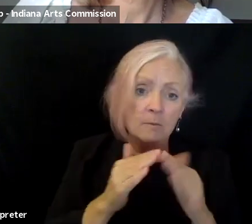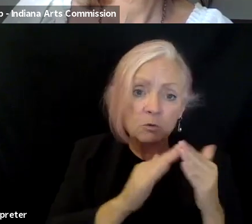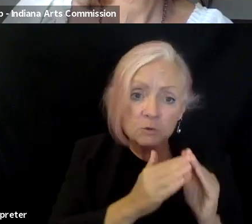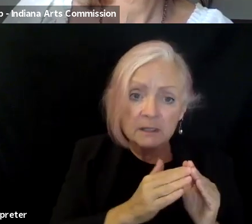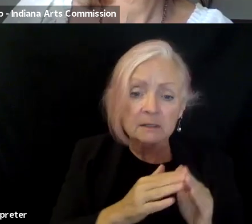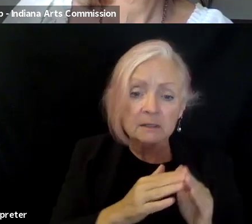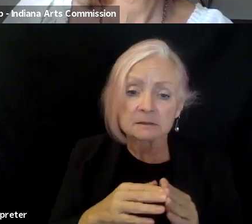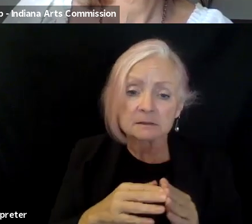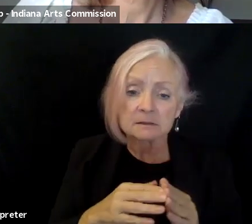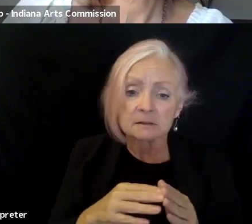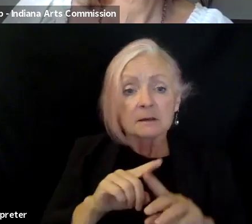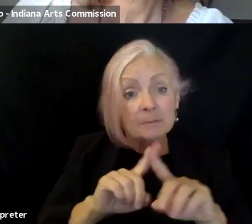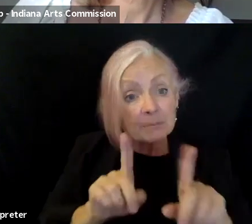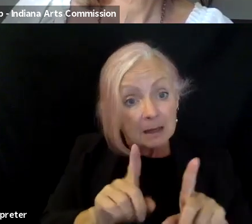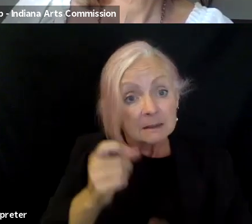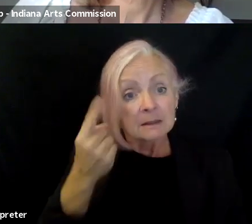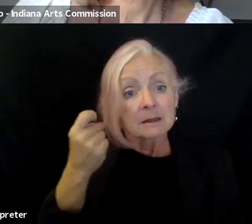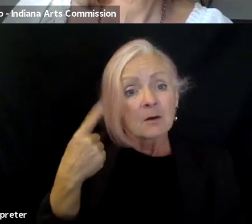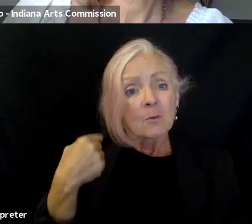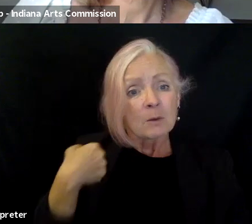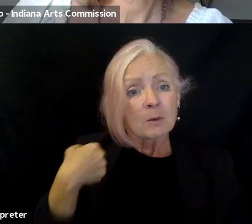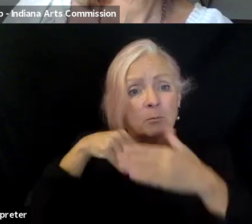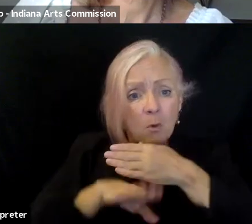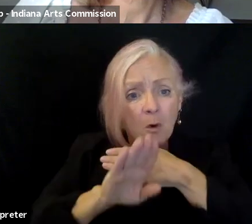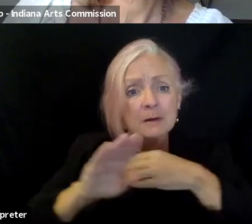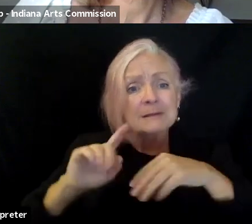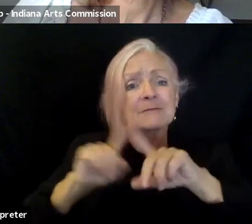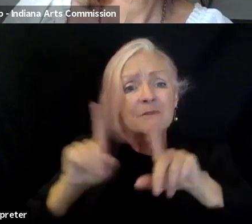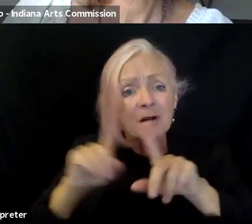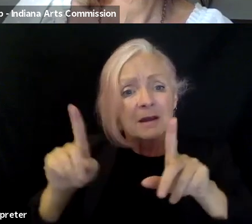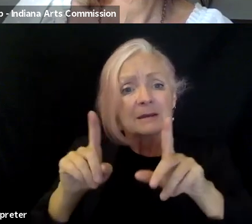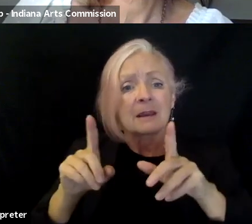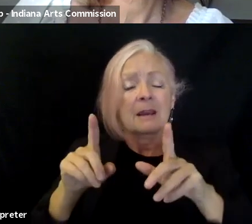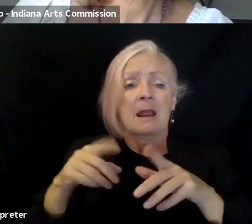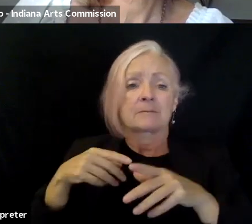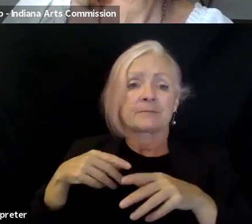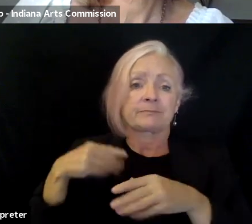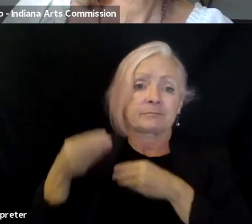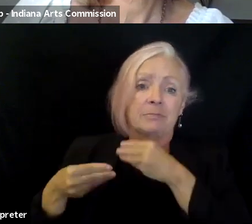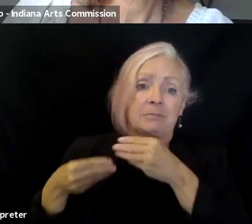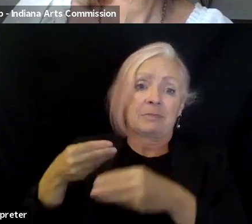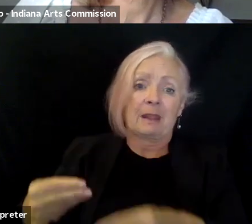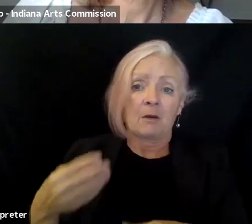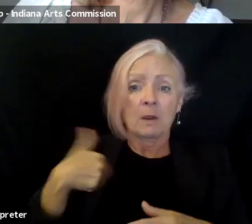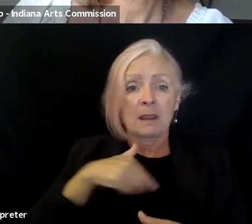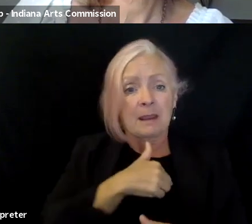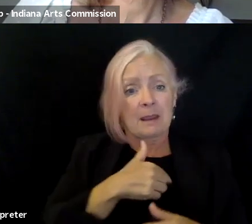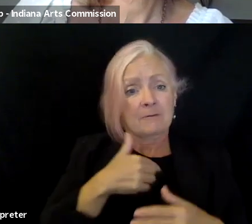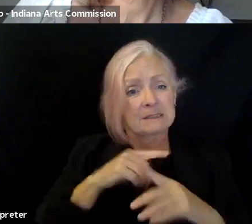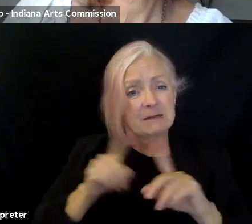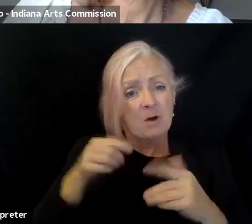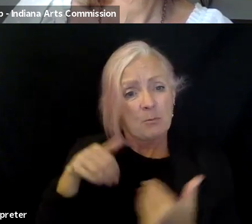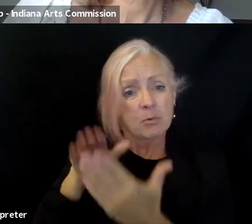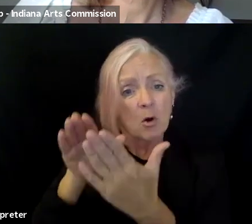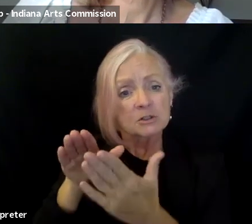but we all have different heritages and we all have our own well-worn paths of going about the world. Um, and so even